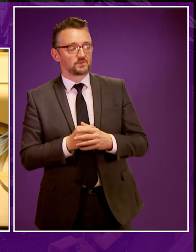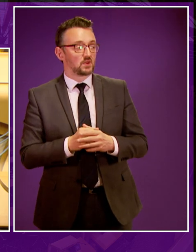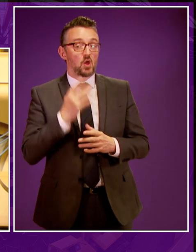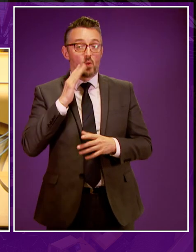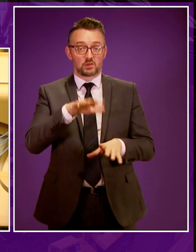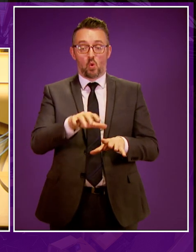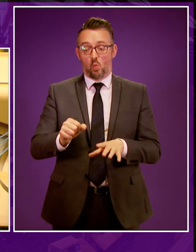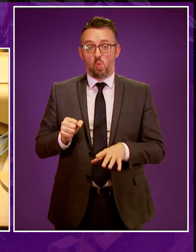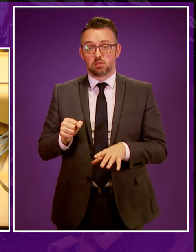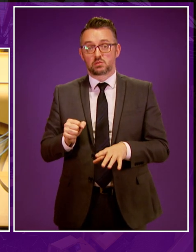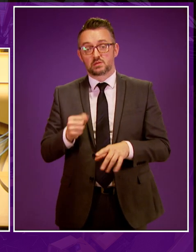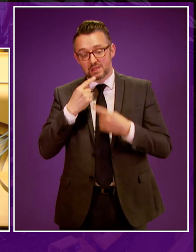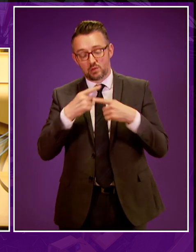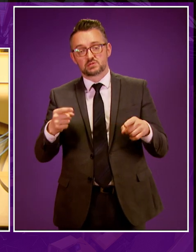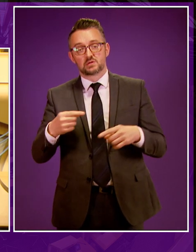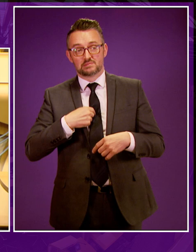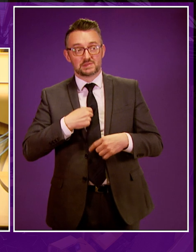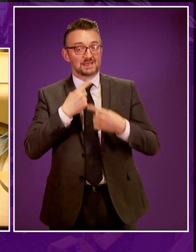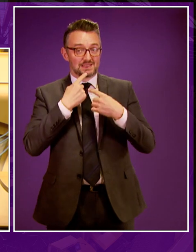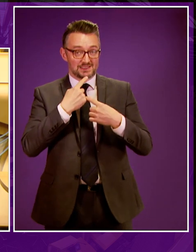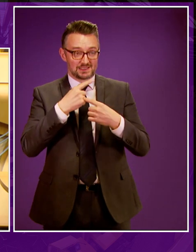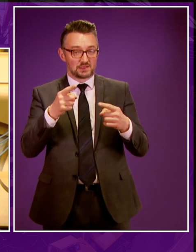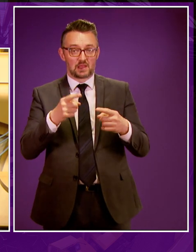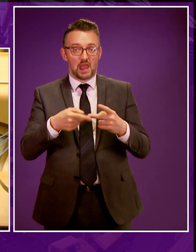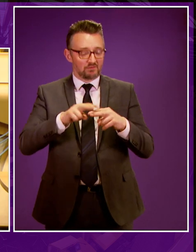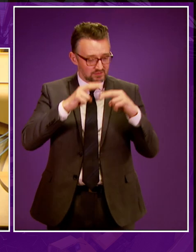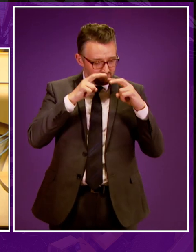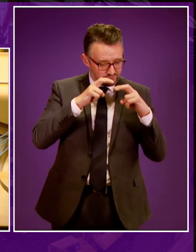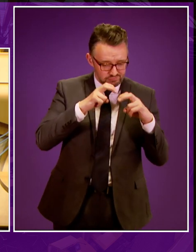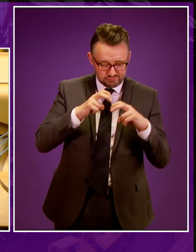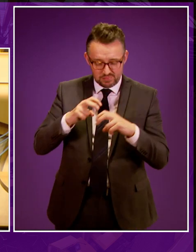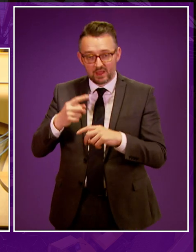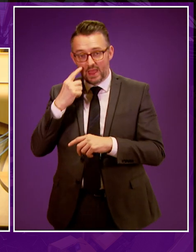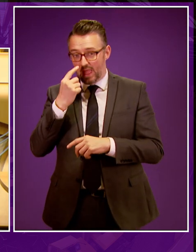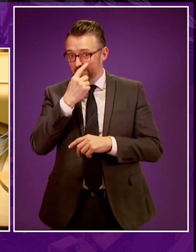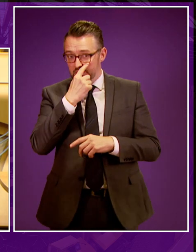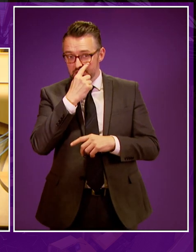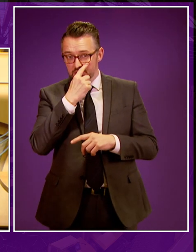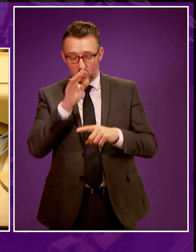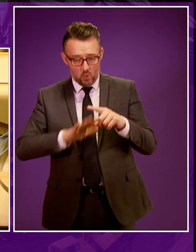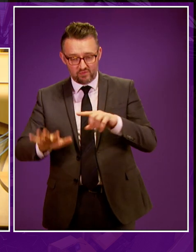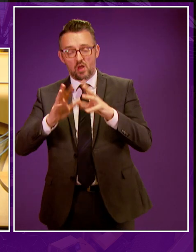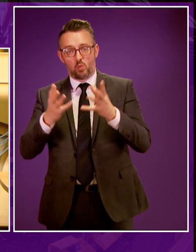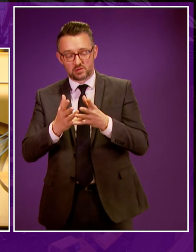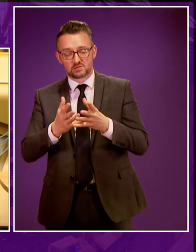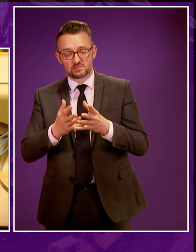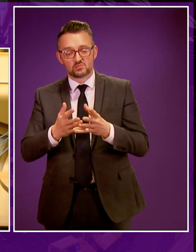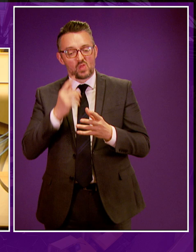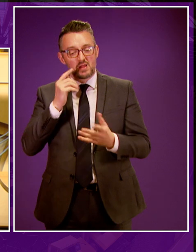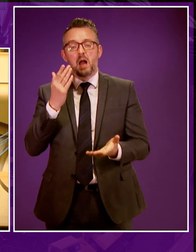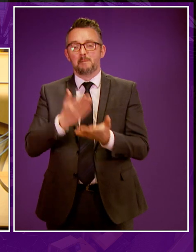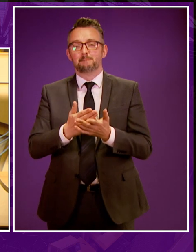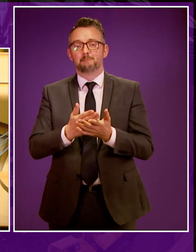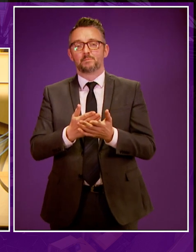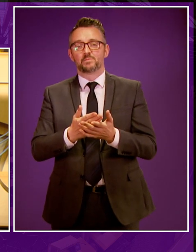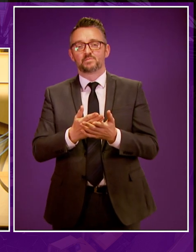moratorium was announced, I forecast in this chamber that any robust examination of the evidence available from across the globe would lead us to this point. It